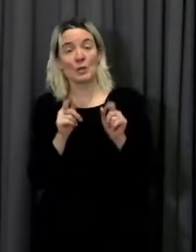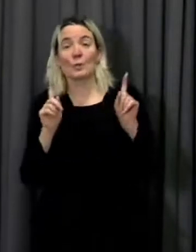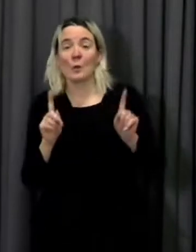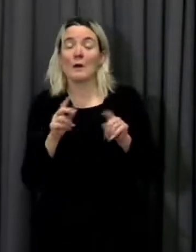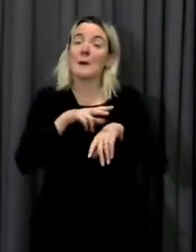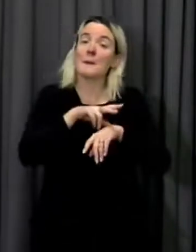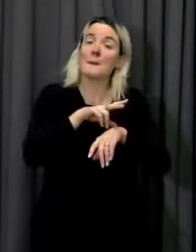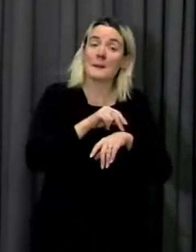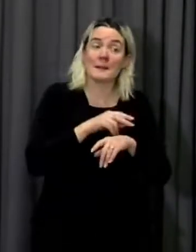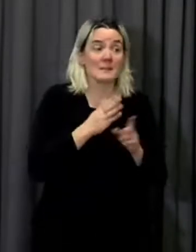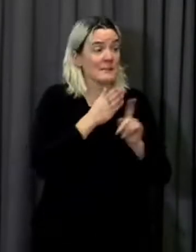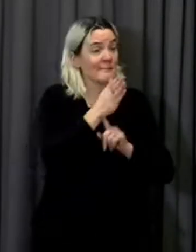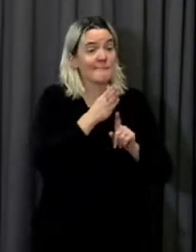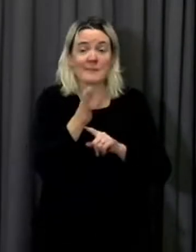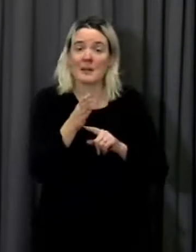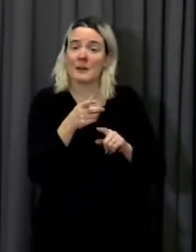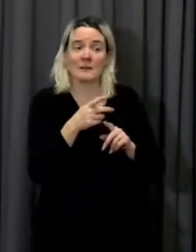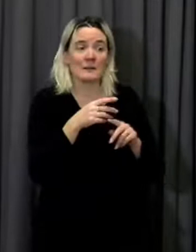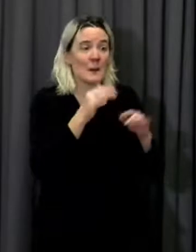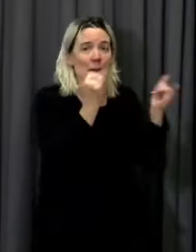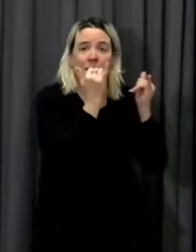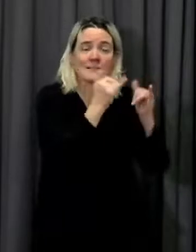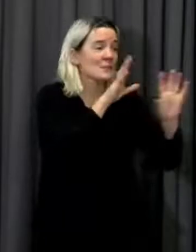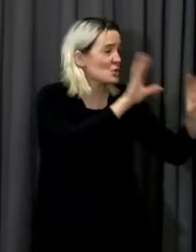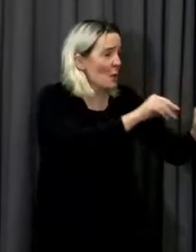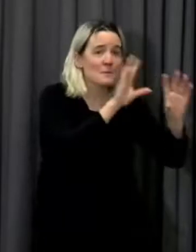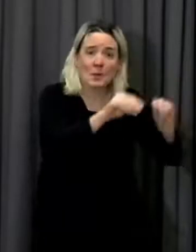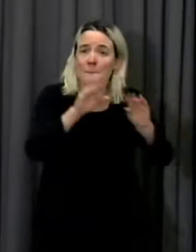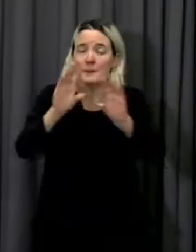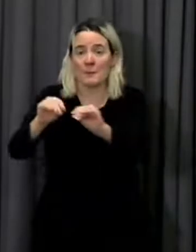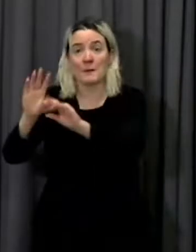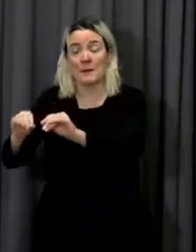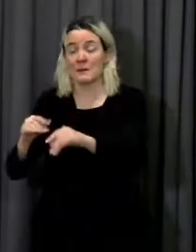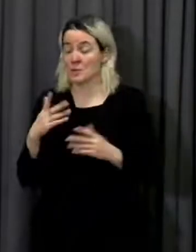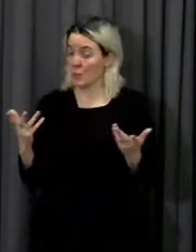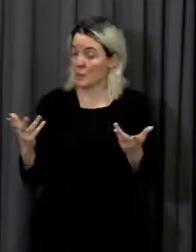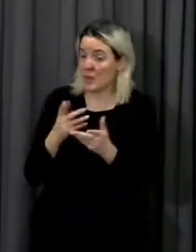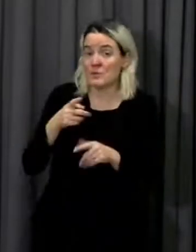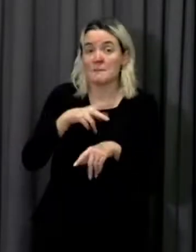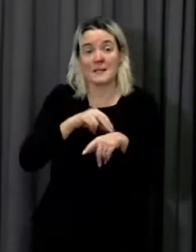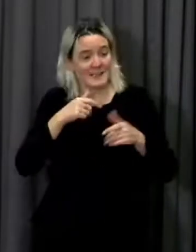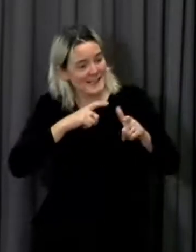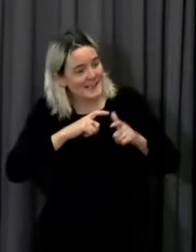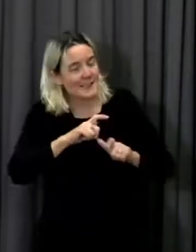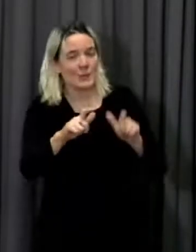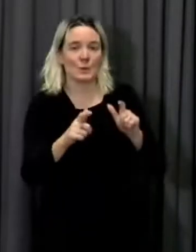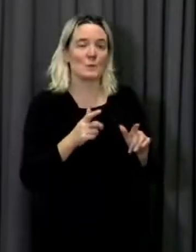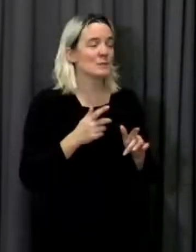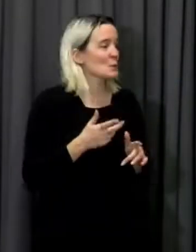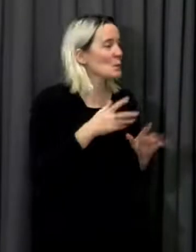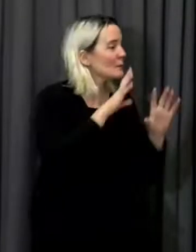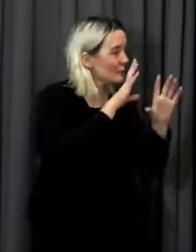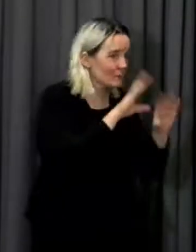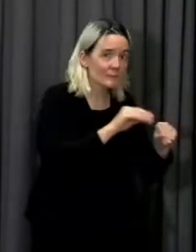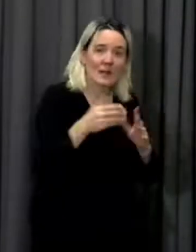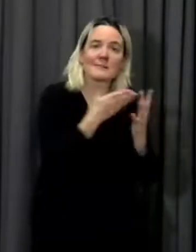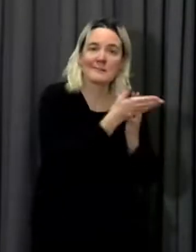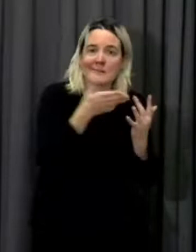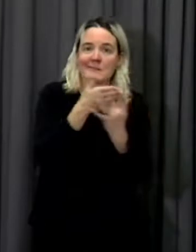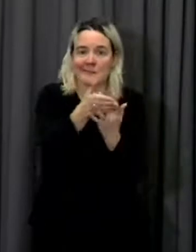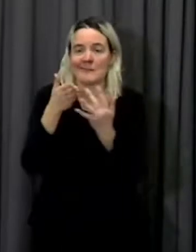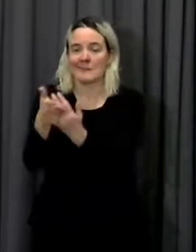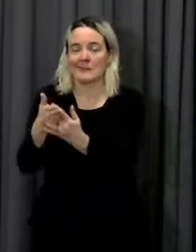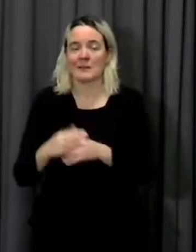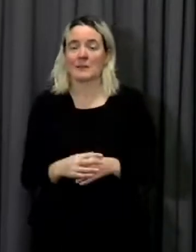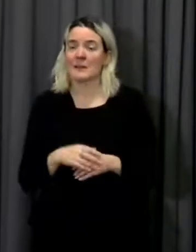parties and I would encourage them to continue to do that but in an ideal world people should not be gathering